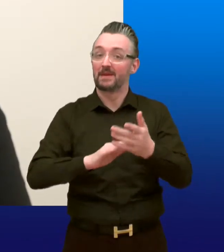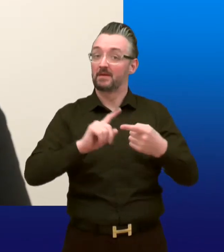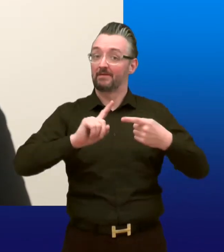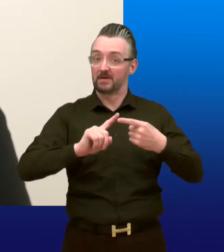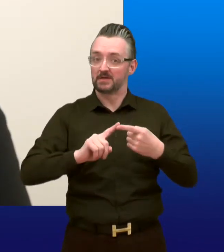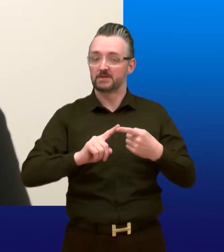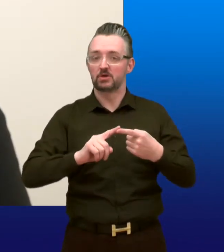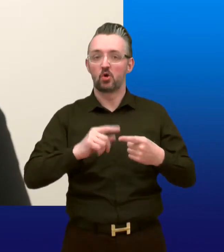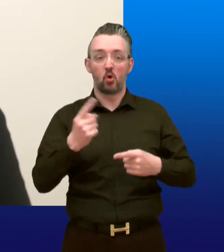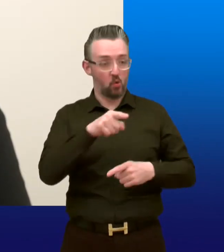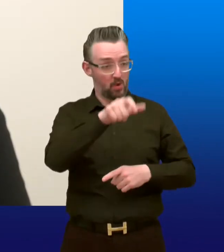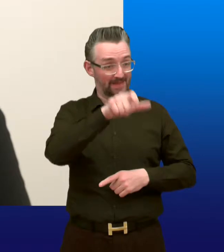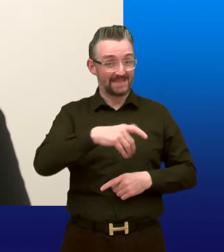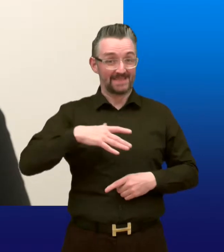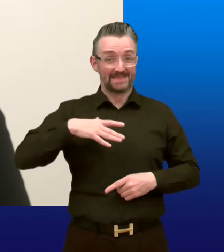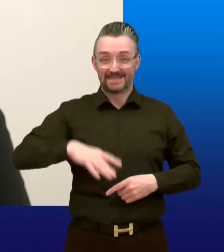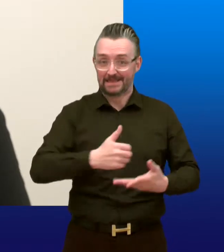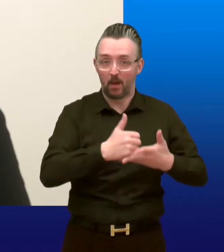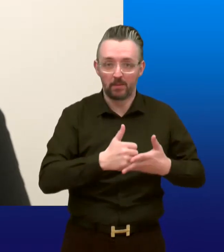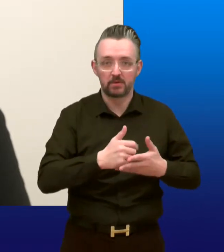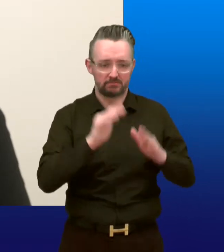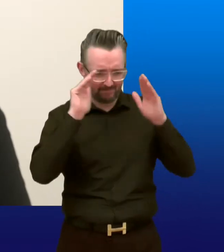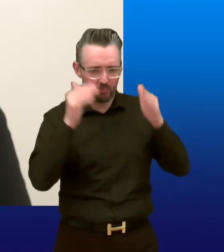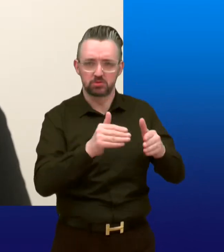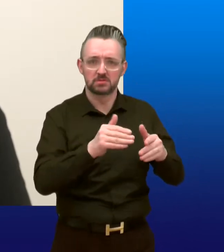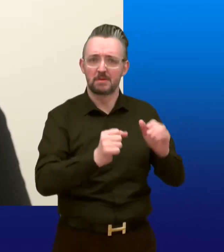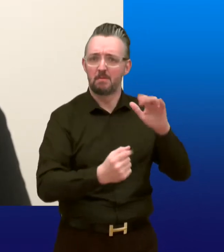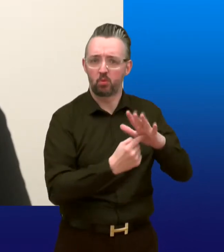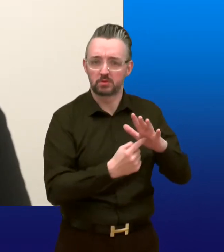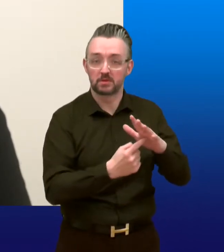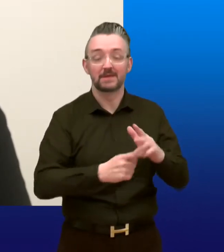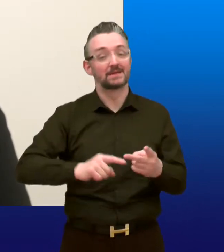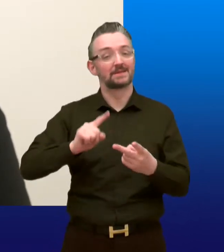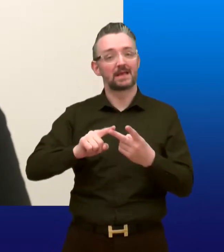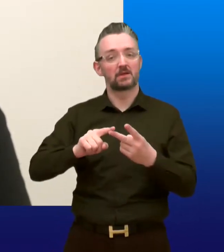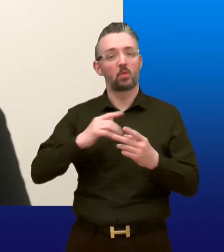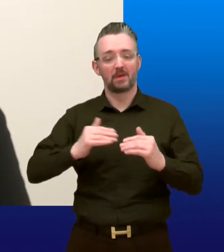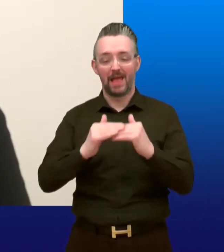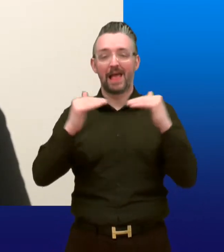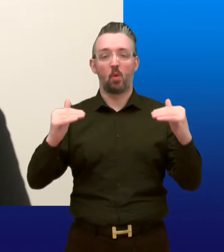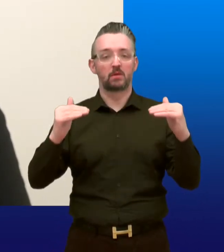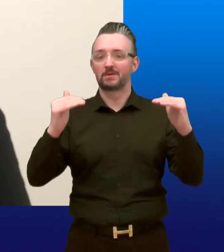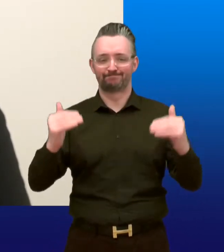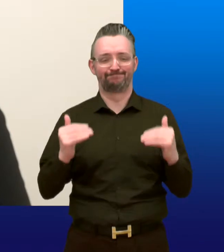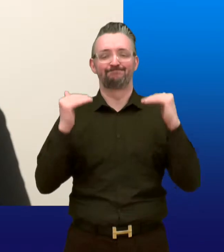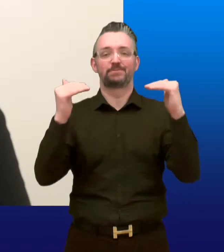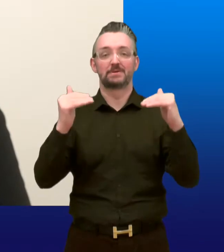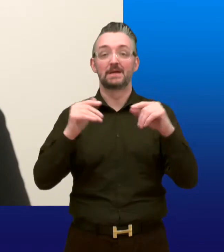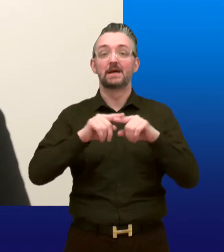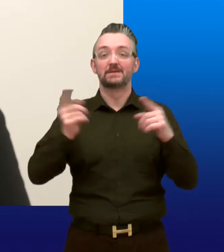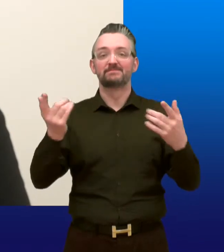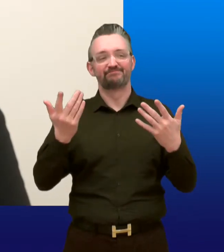firstly, put the needs of those who require assistance first, and secondly, advance equality and non-discrimination.